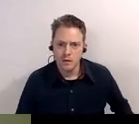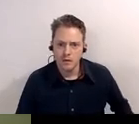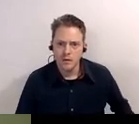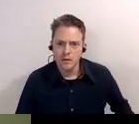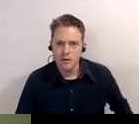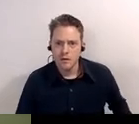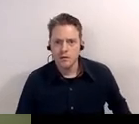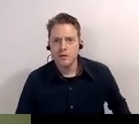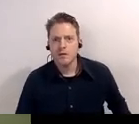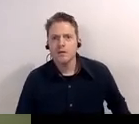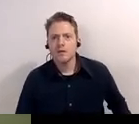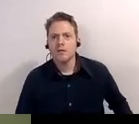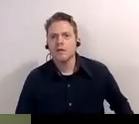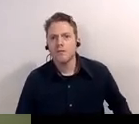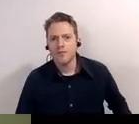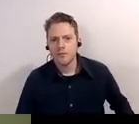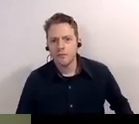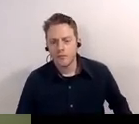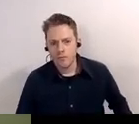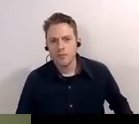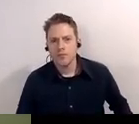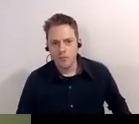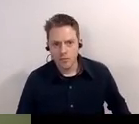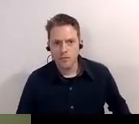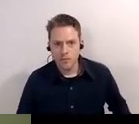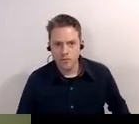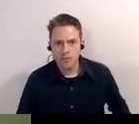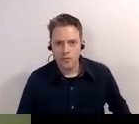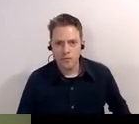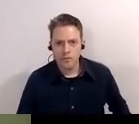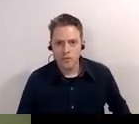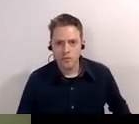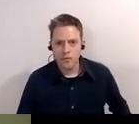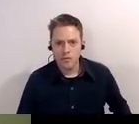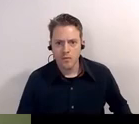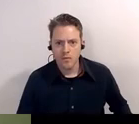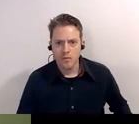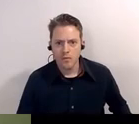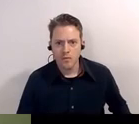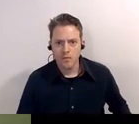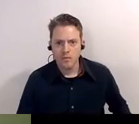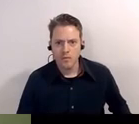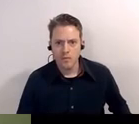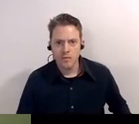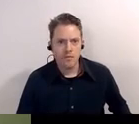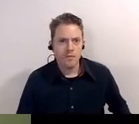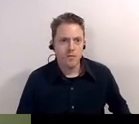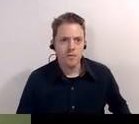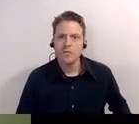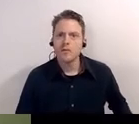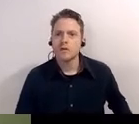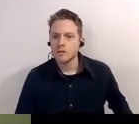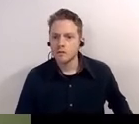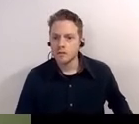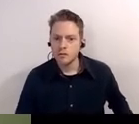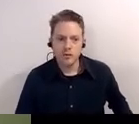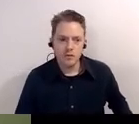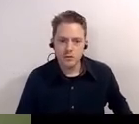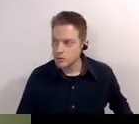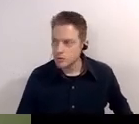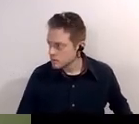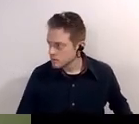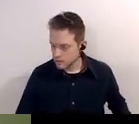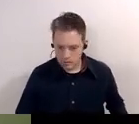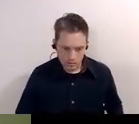there's all these street names the fitzgeralds are there you know fitzgeralds um i'll talk about paulie murray i'll talk about